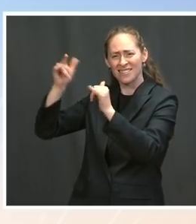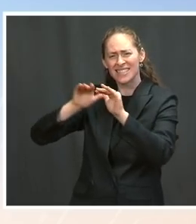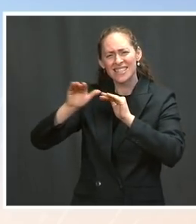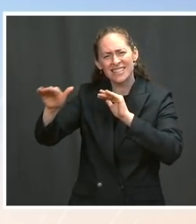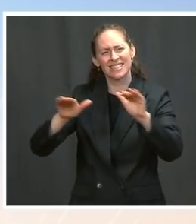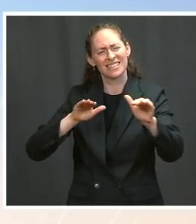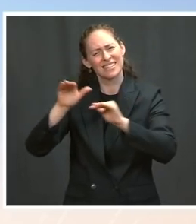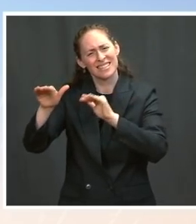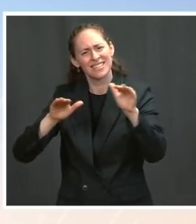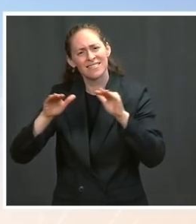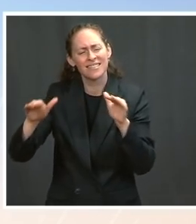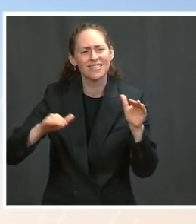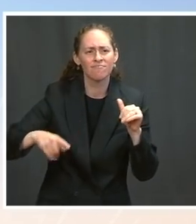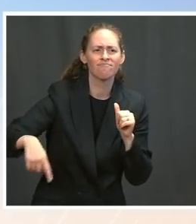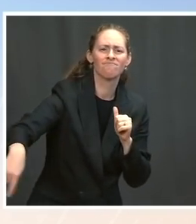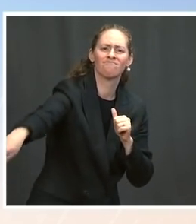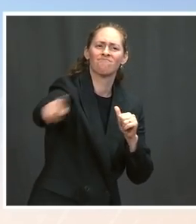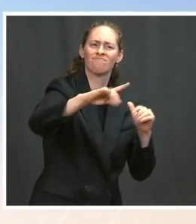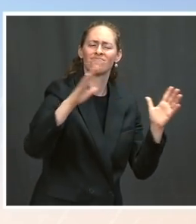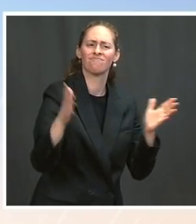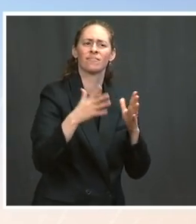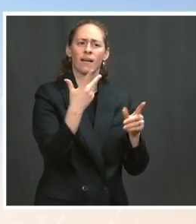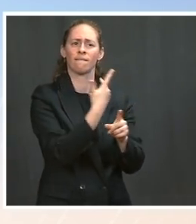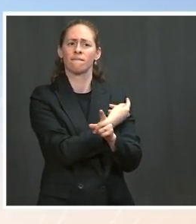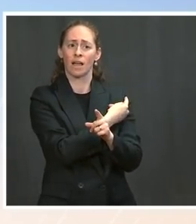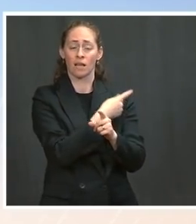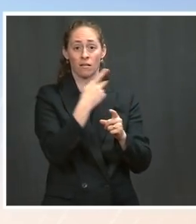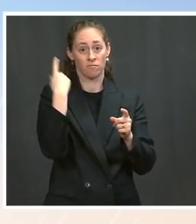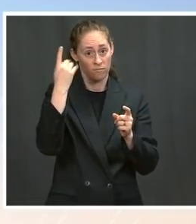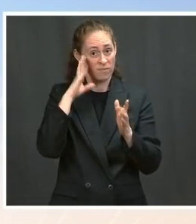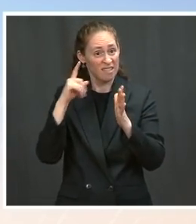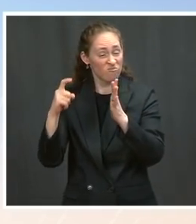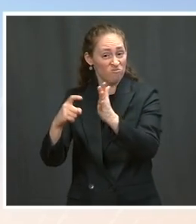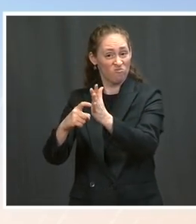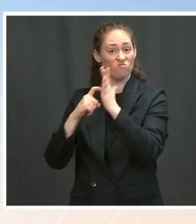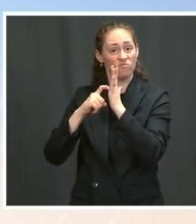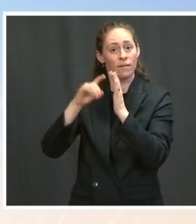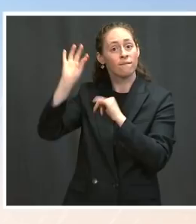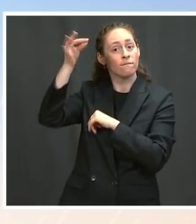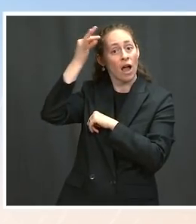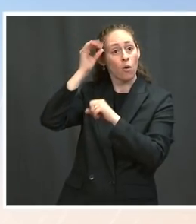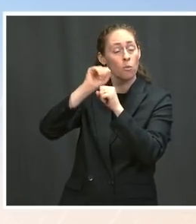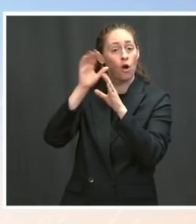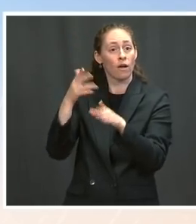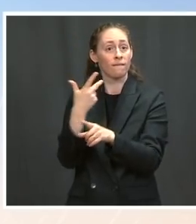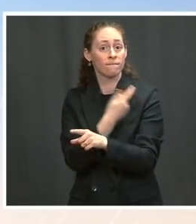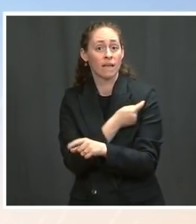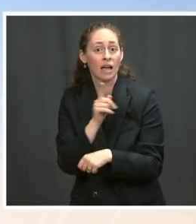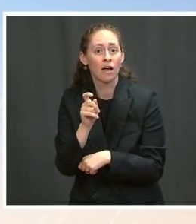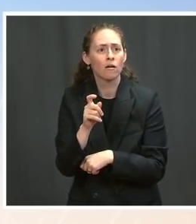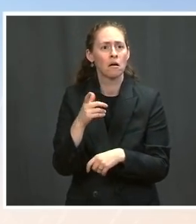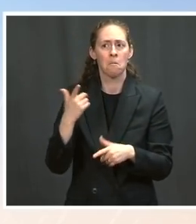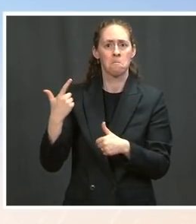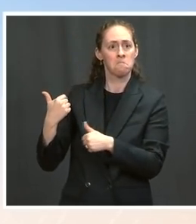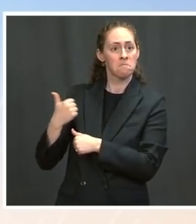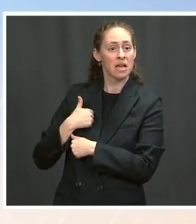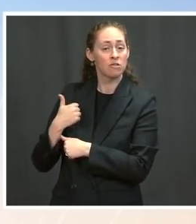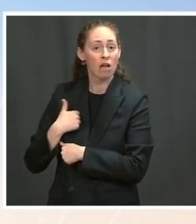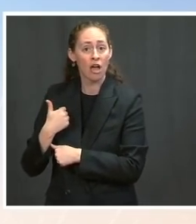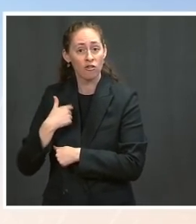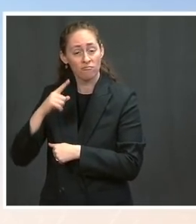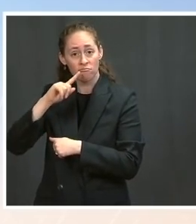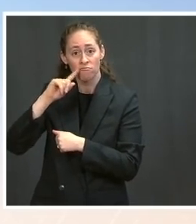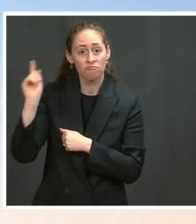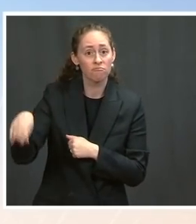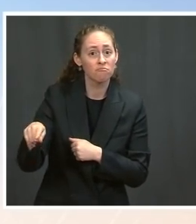federal employees must be vaccinated, or members of the military must be vaccinated, or would he work in conjunction with private